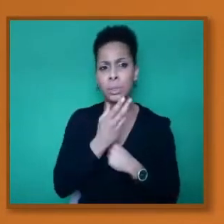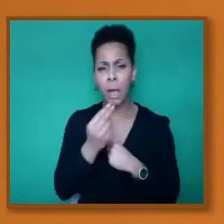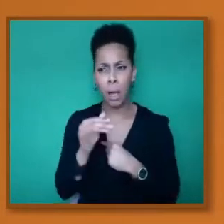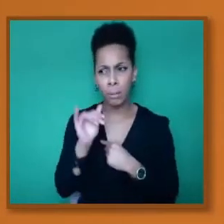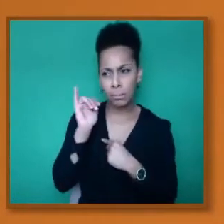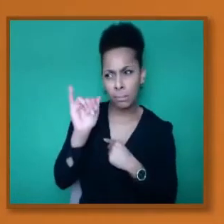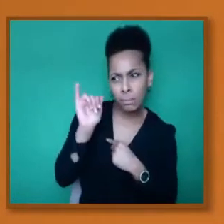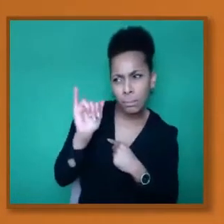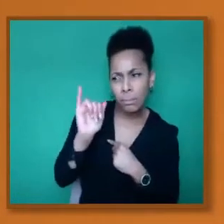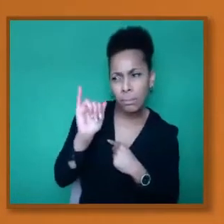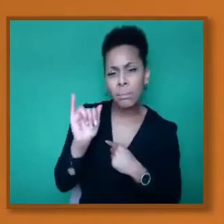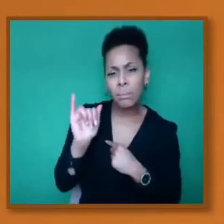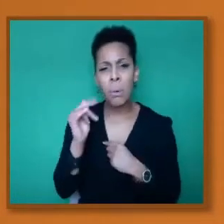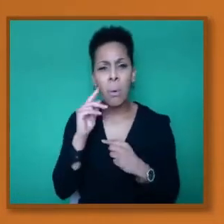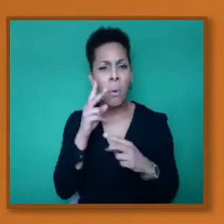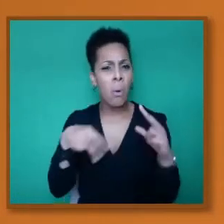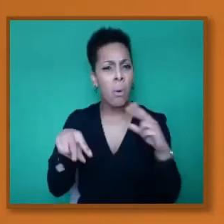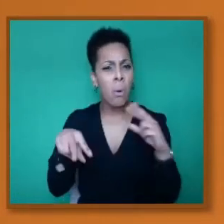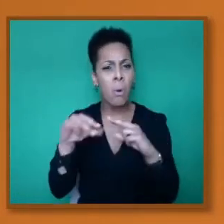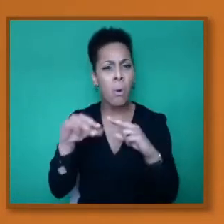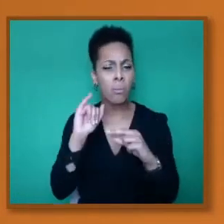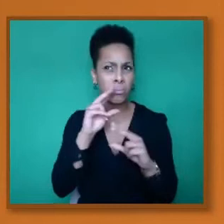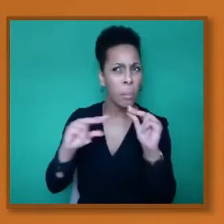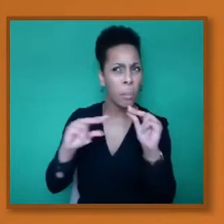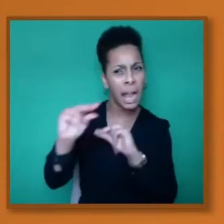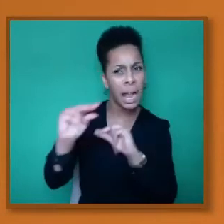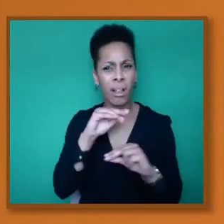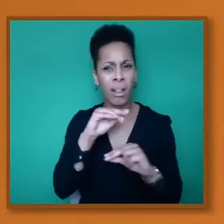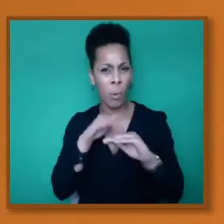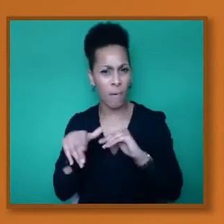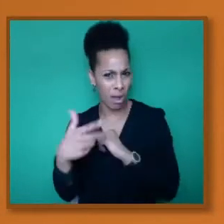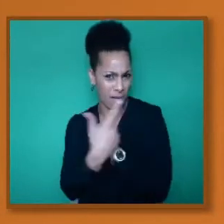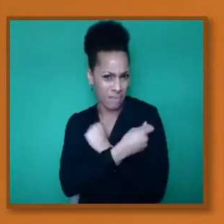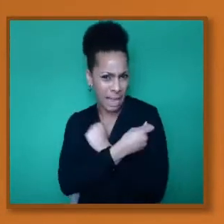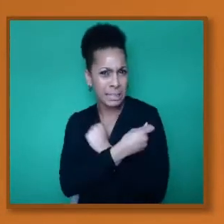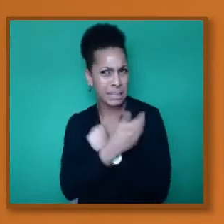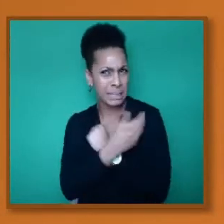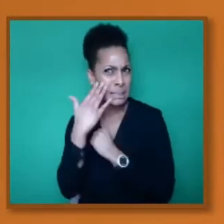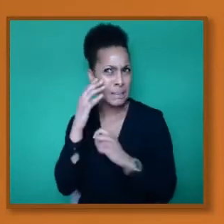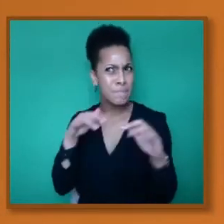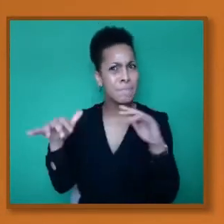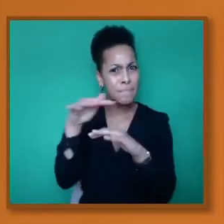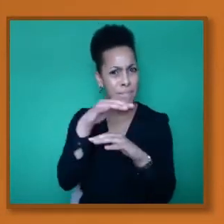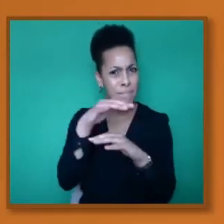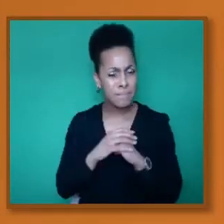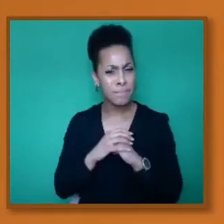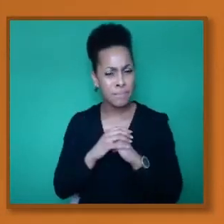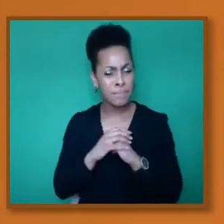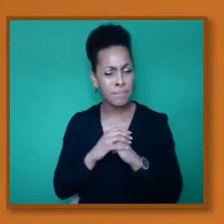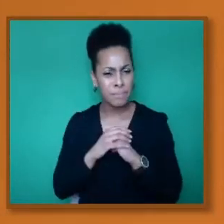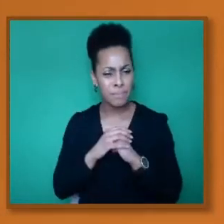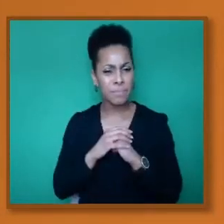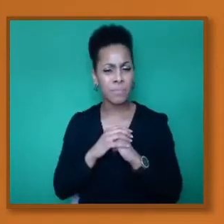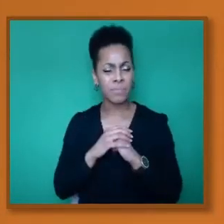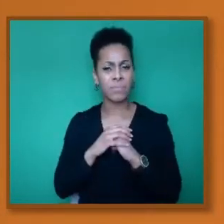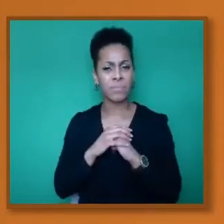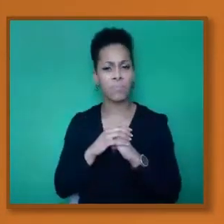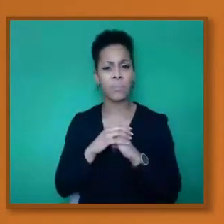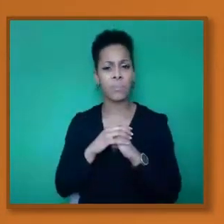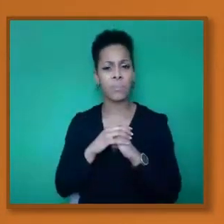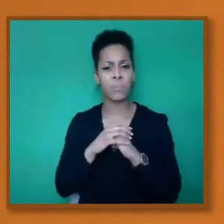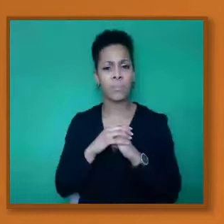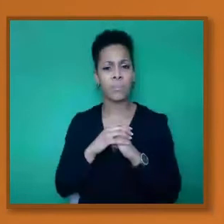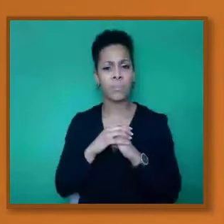being perpetuated about what the real impact and the real